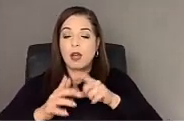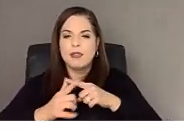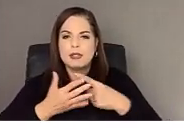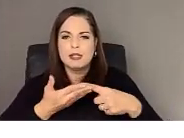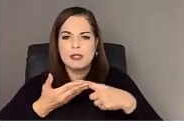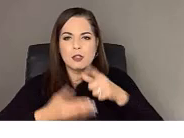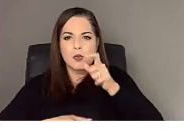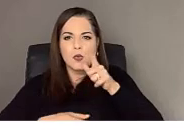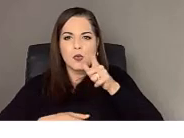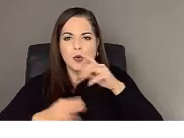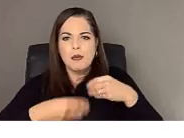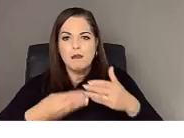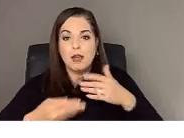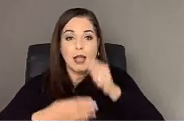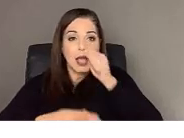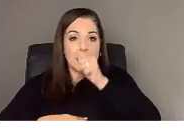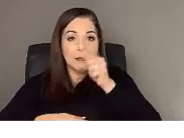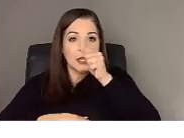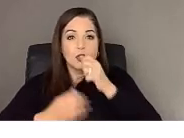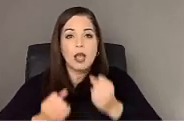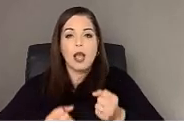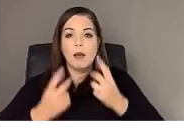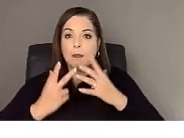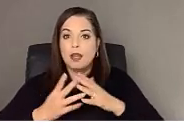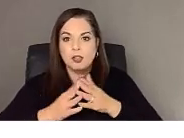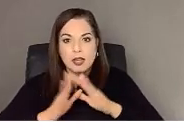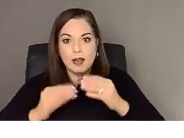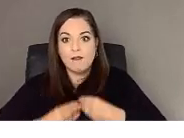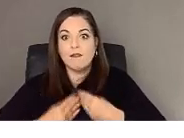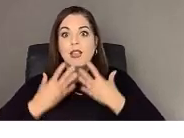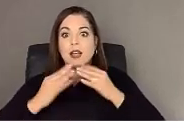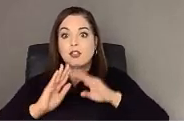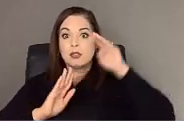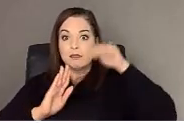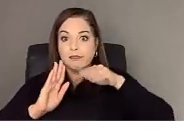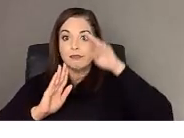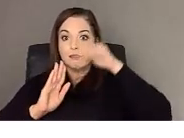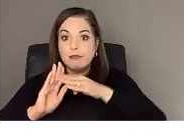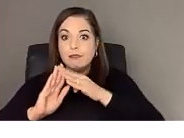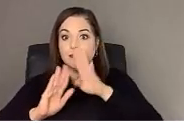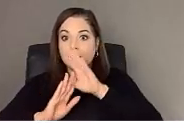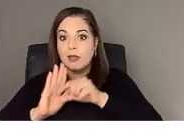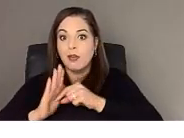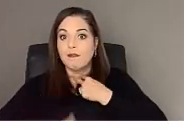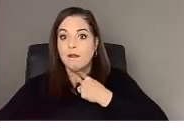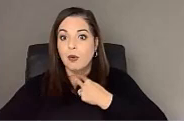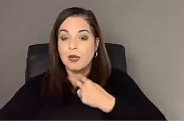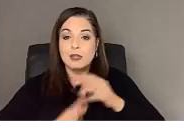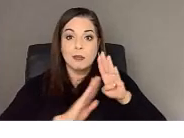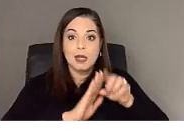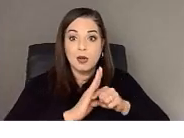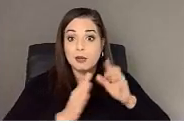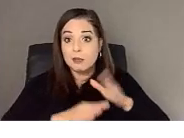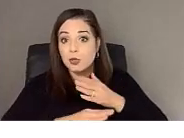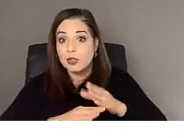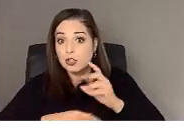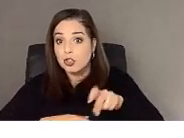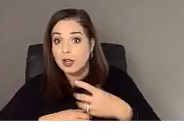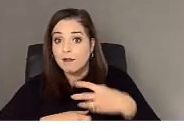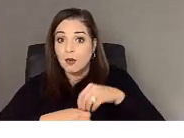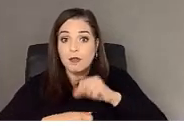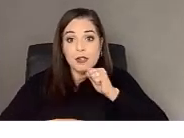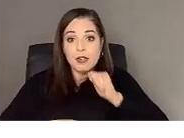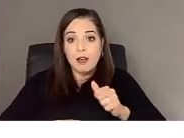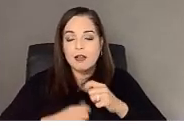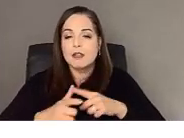much inflection and enthusiasm, whether to have background music, and if it'd be better for a researcher or a KT